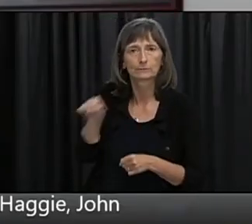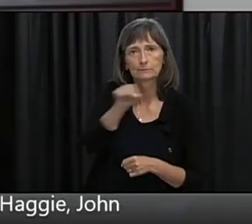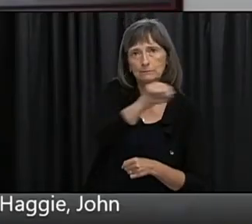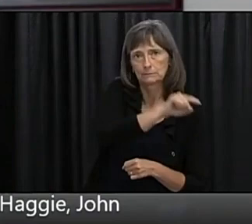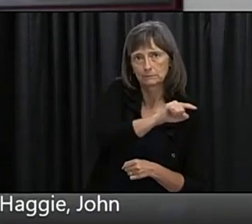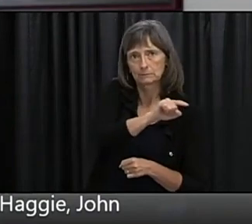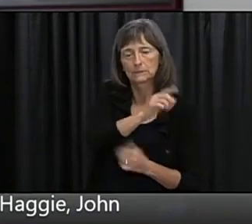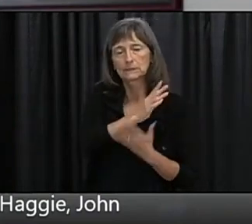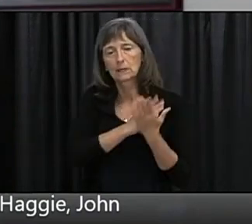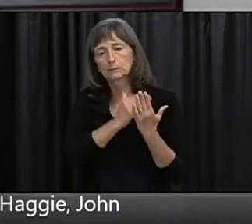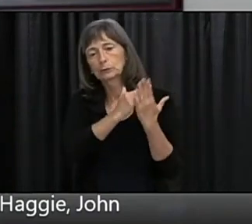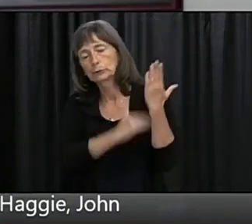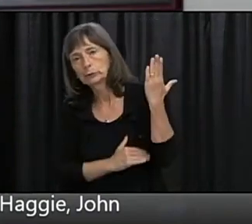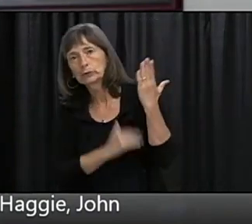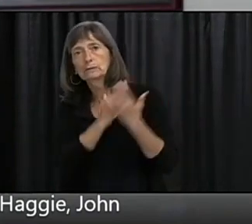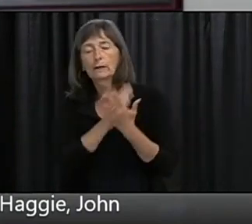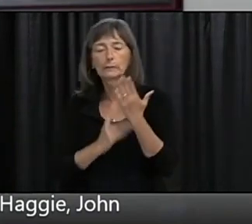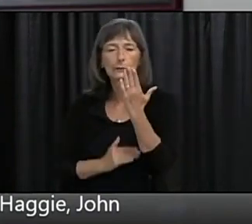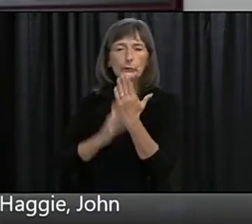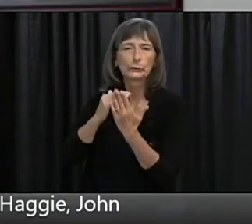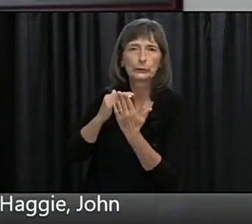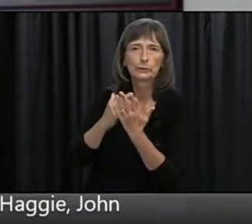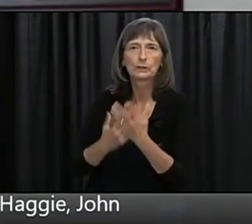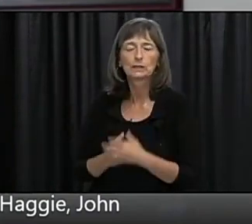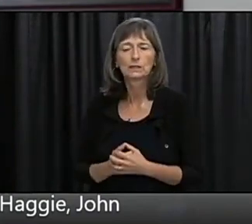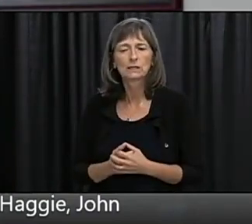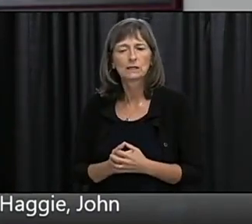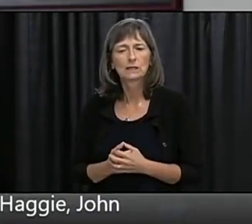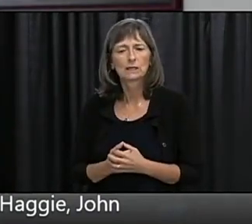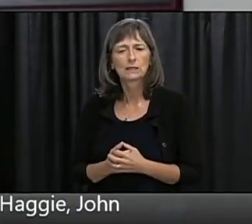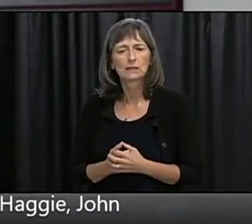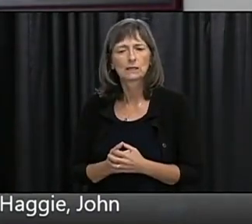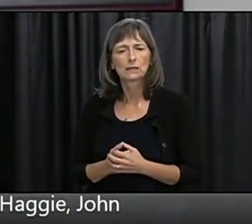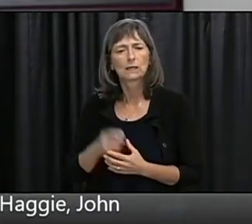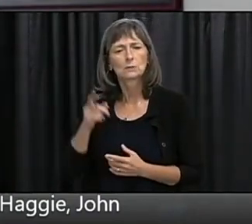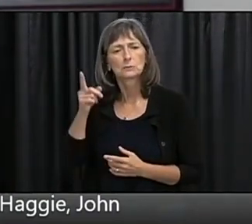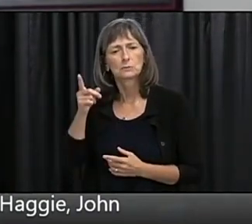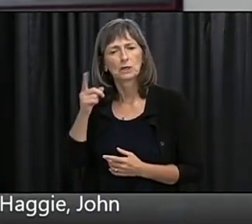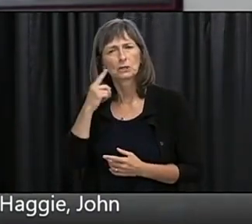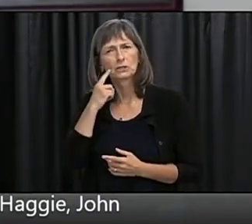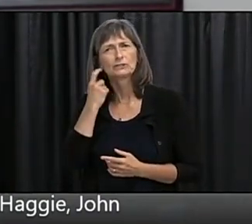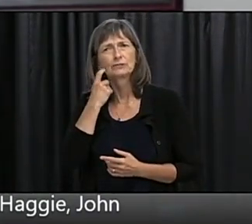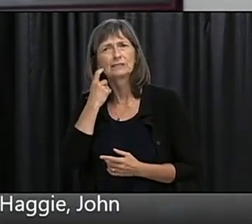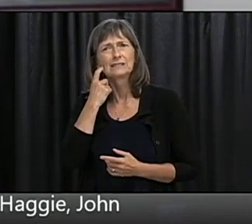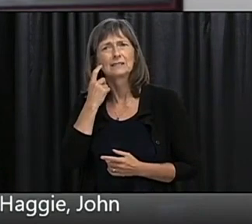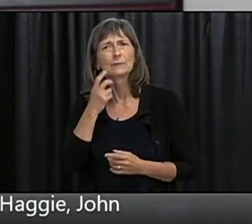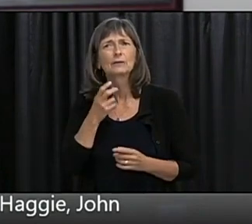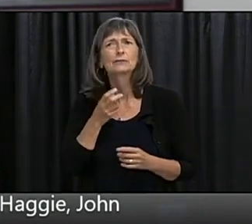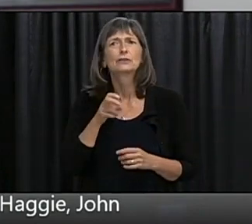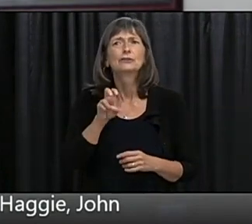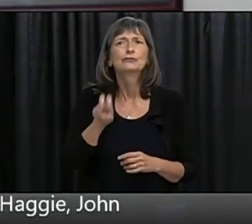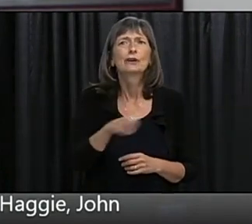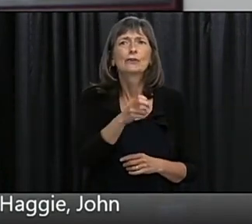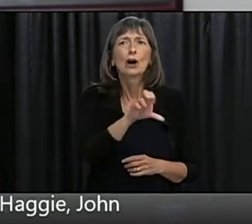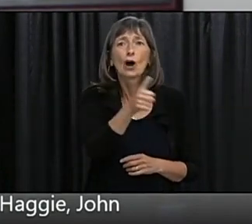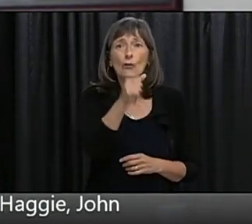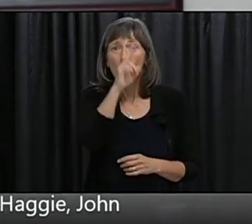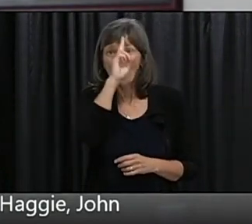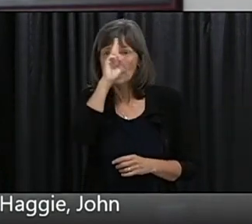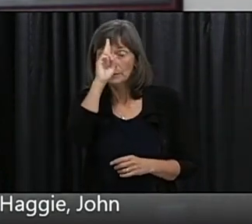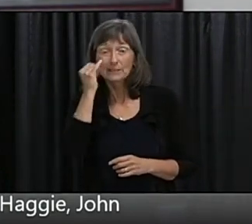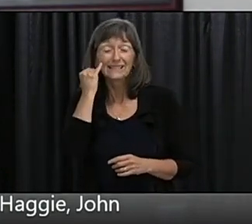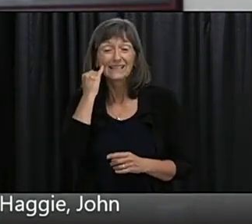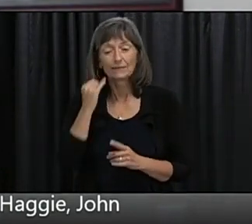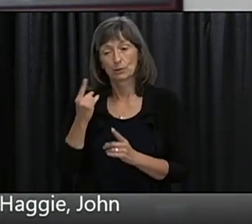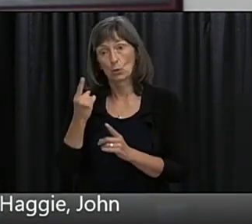whether that idea that you proposed a while ago to different parts of the province to alleviate wait lists has